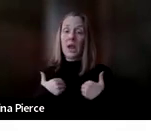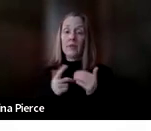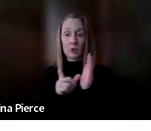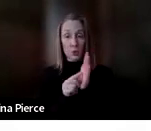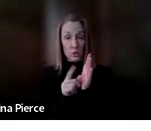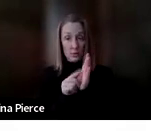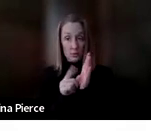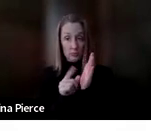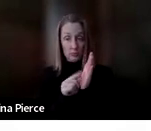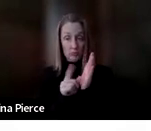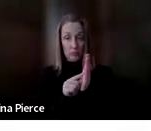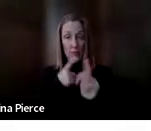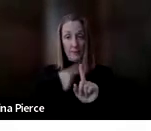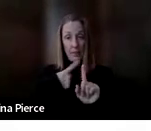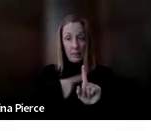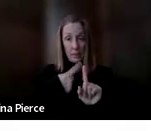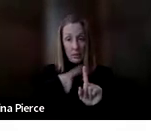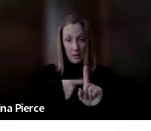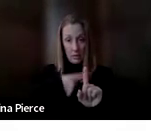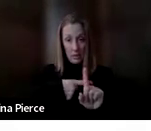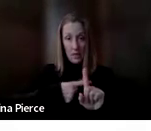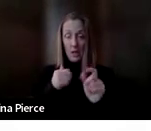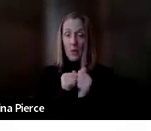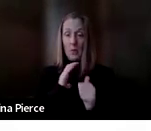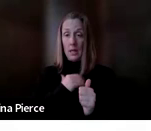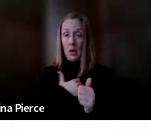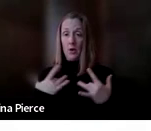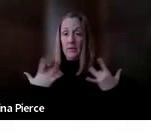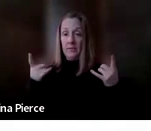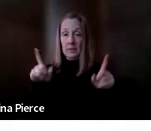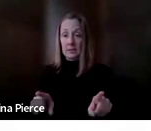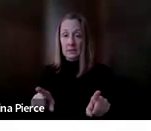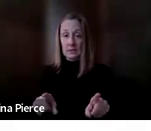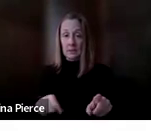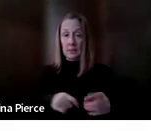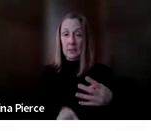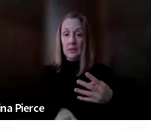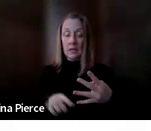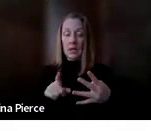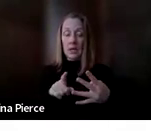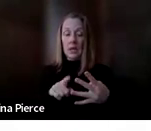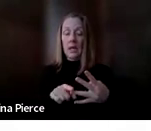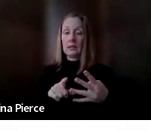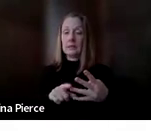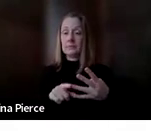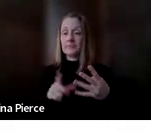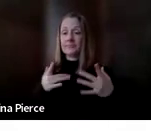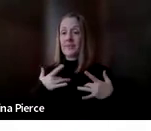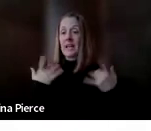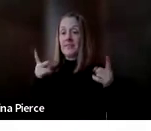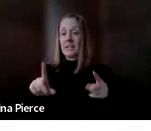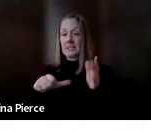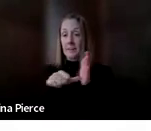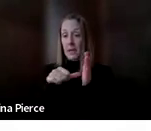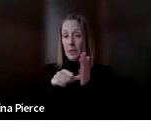that comes out monthly with our events. And we do have also an events page on our website that is